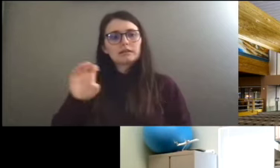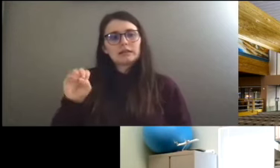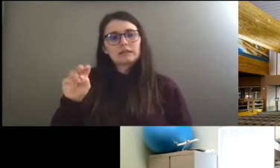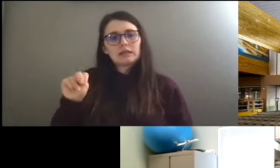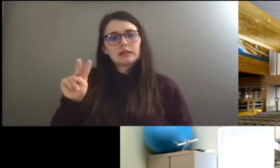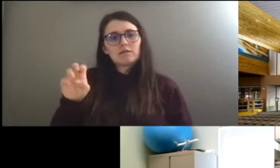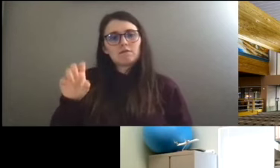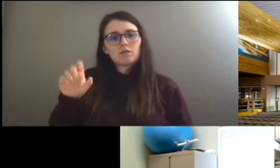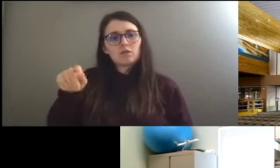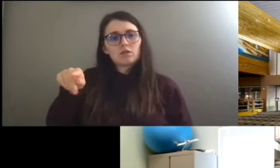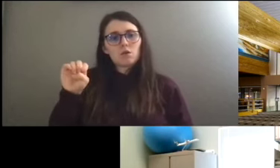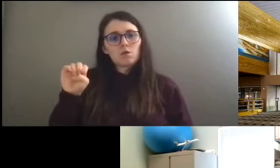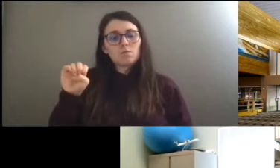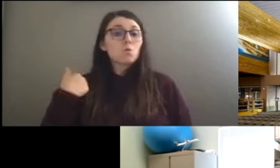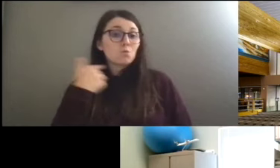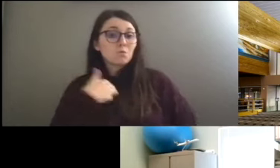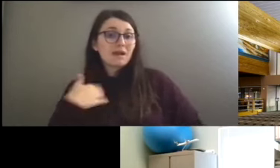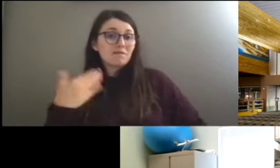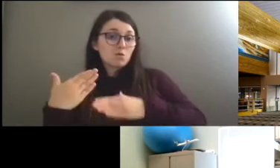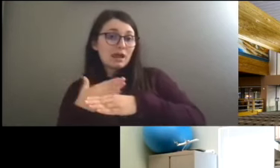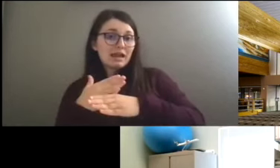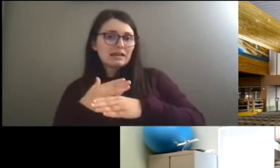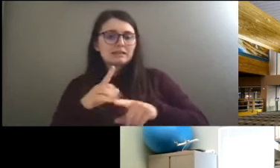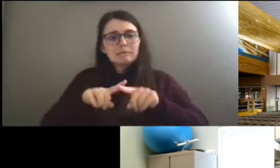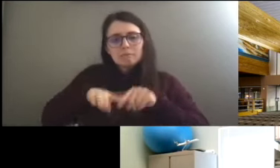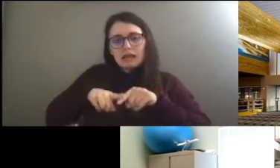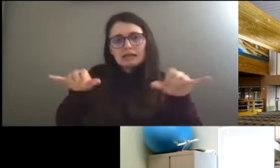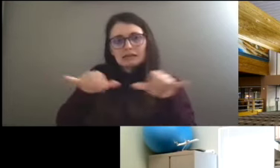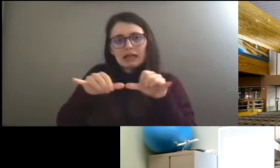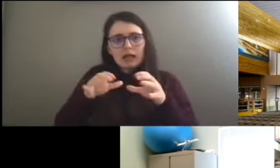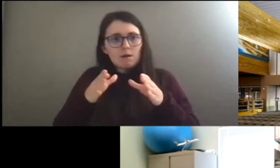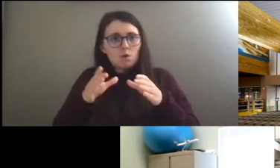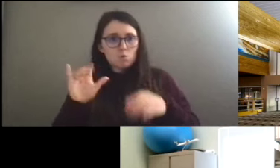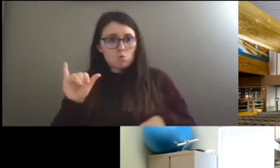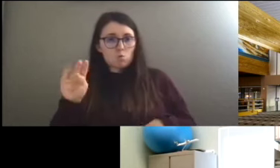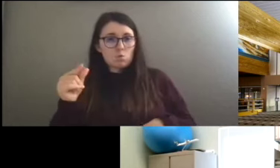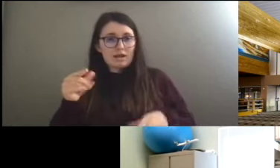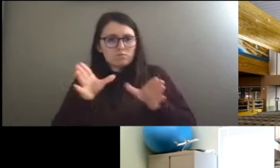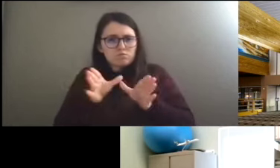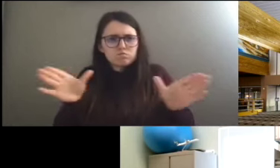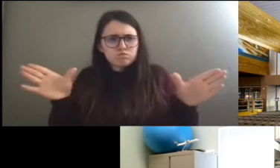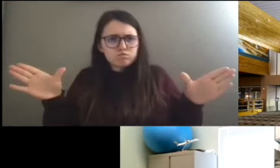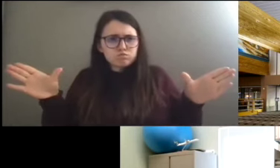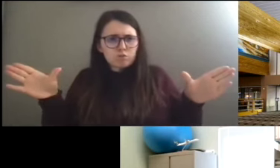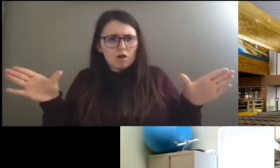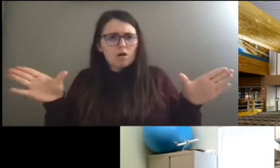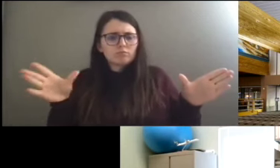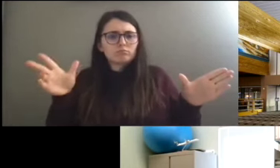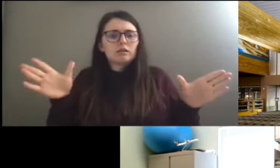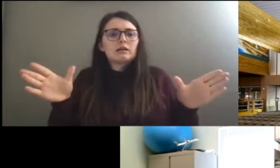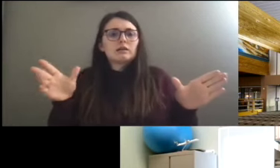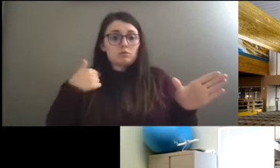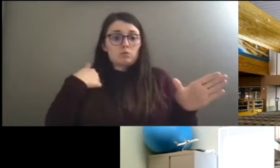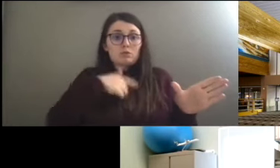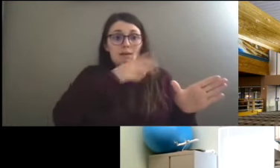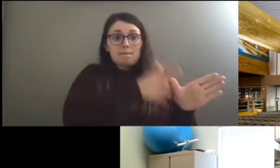a rating based upon the size of aircraft and how big its wings are and how long it is that can sit next to each other at a gate.